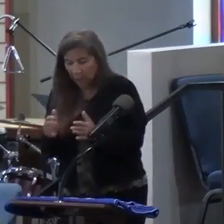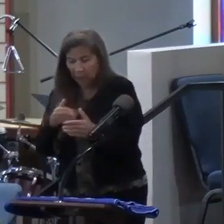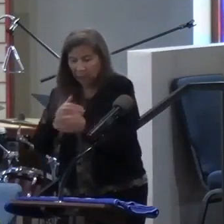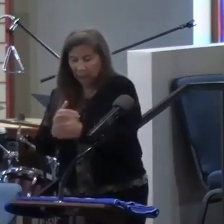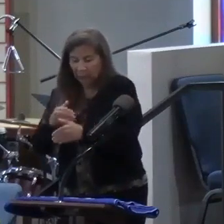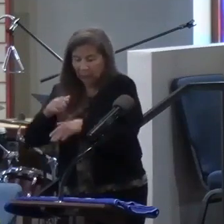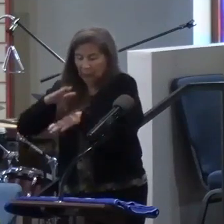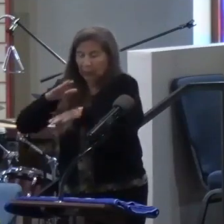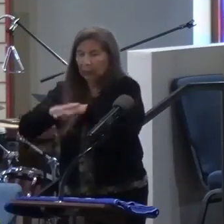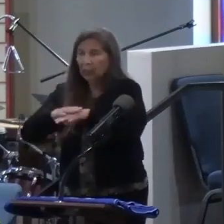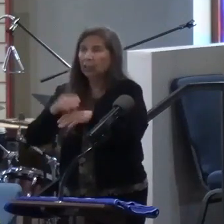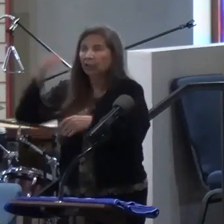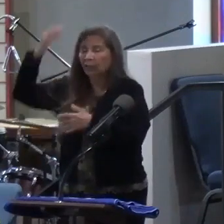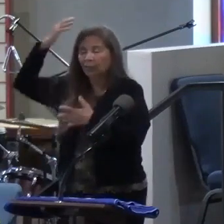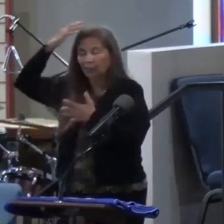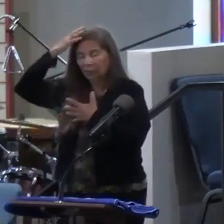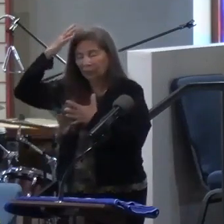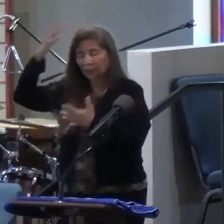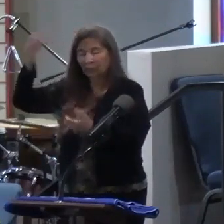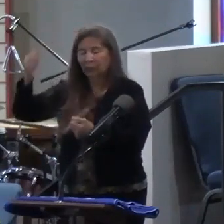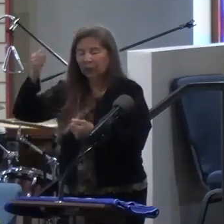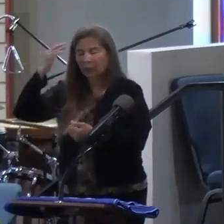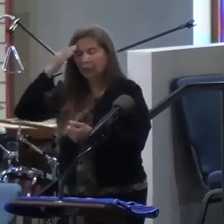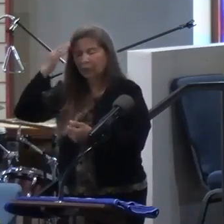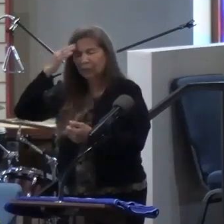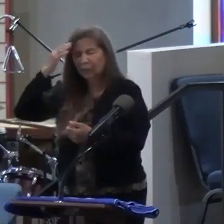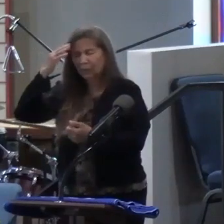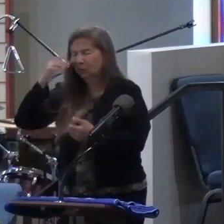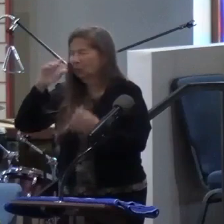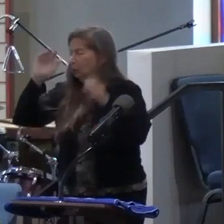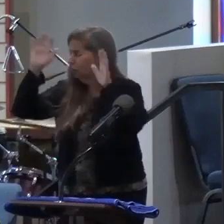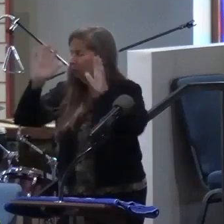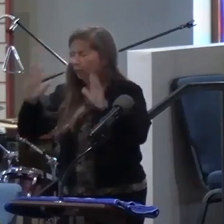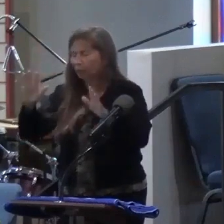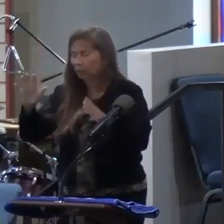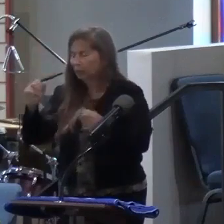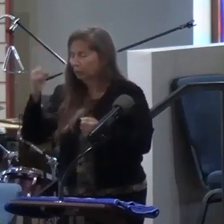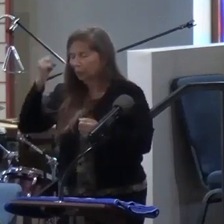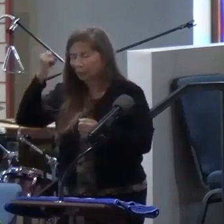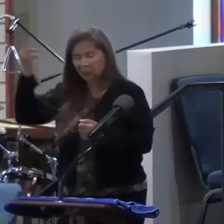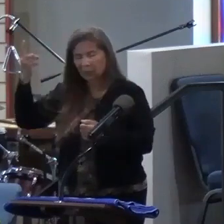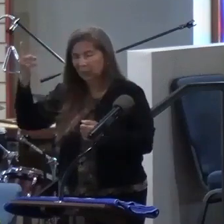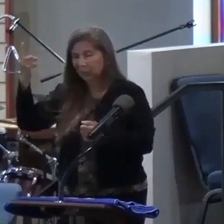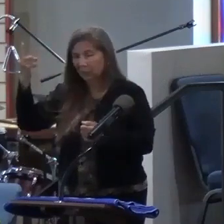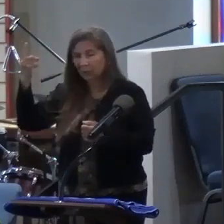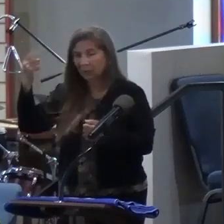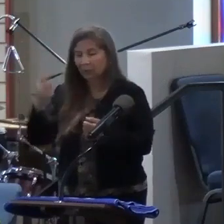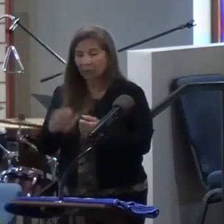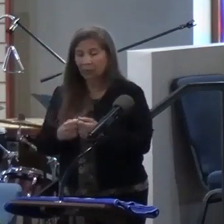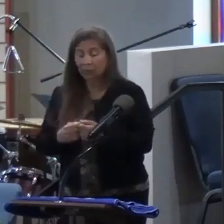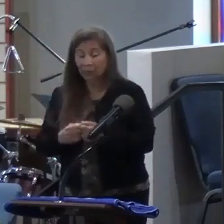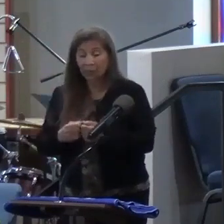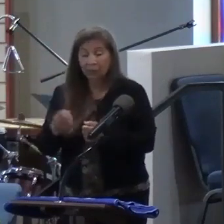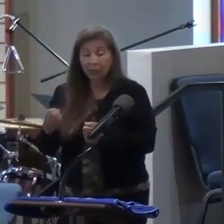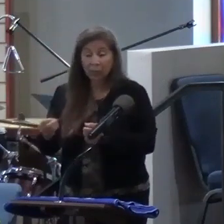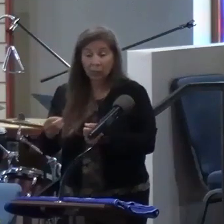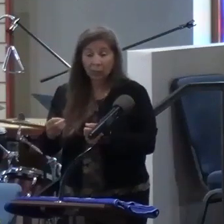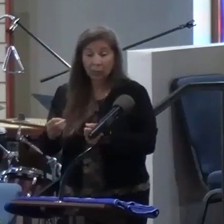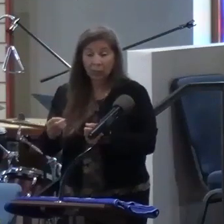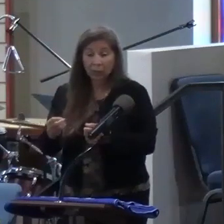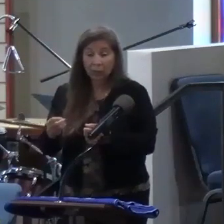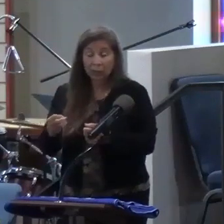lay your hand upon me, and this knowledge is too wonderful for me to even understand. And so he